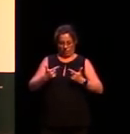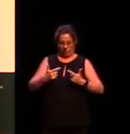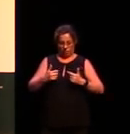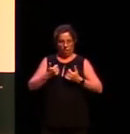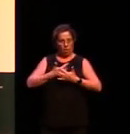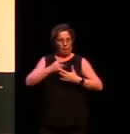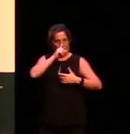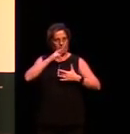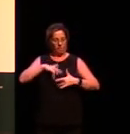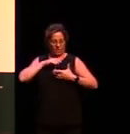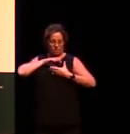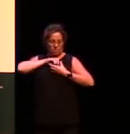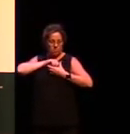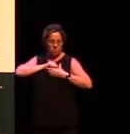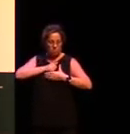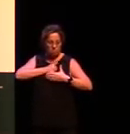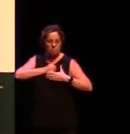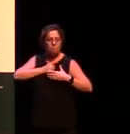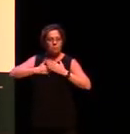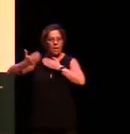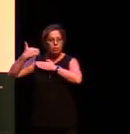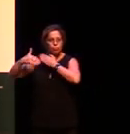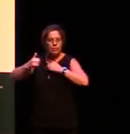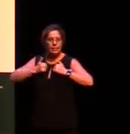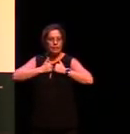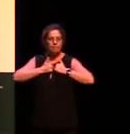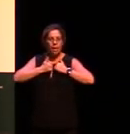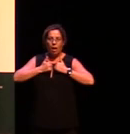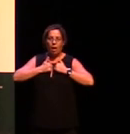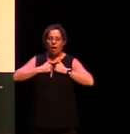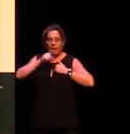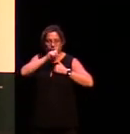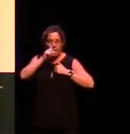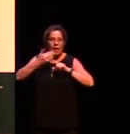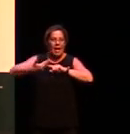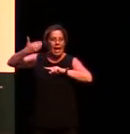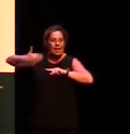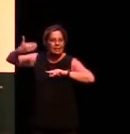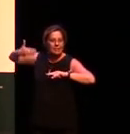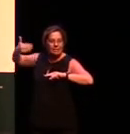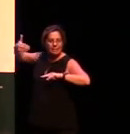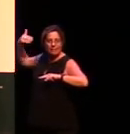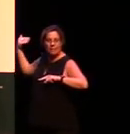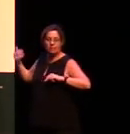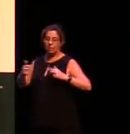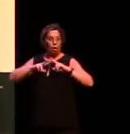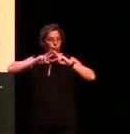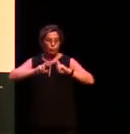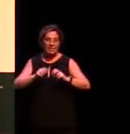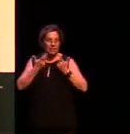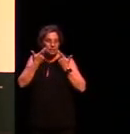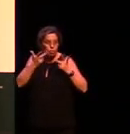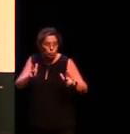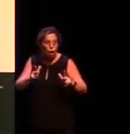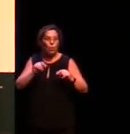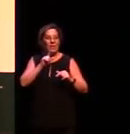to their identity and to their well-being so there is quite a bit of research showing very positive links between language and